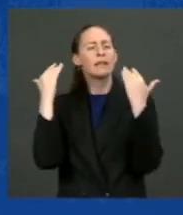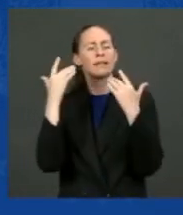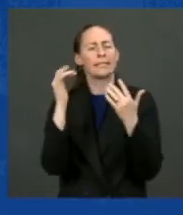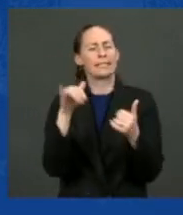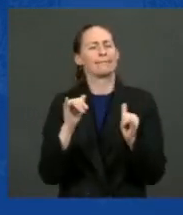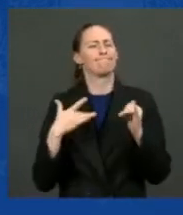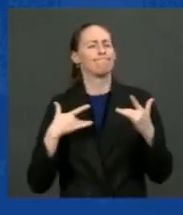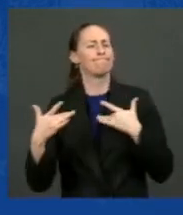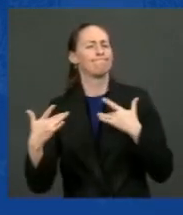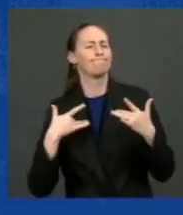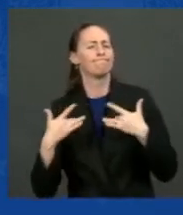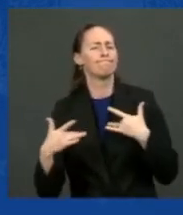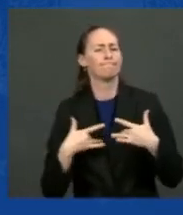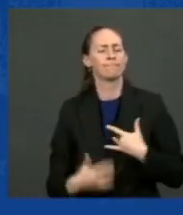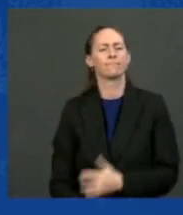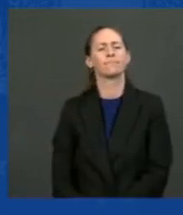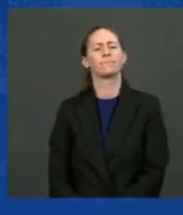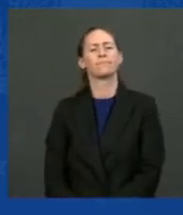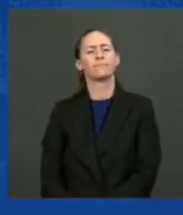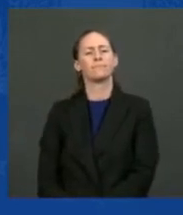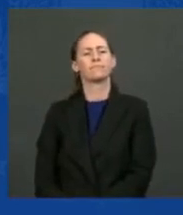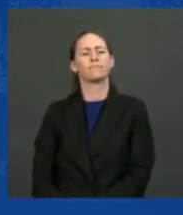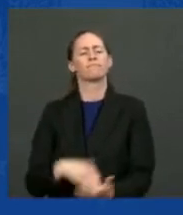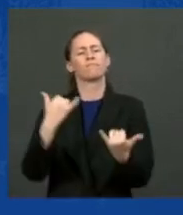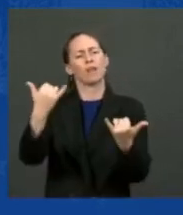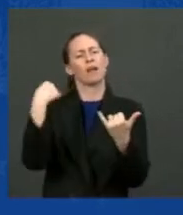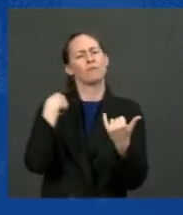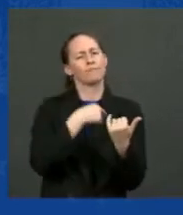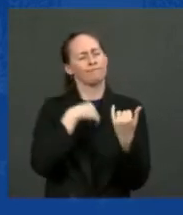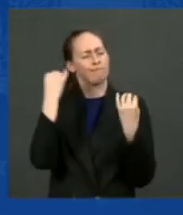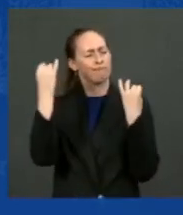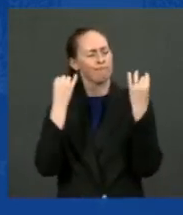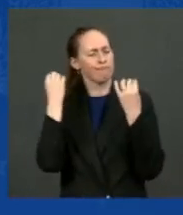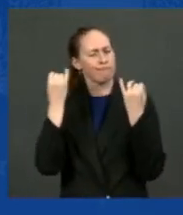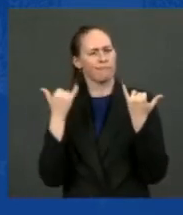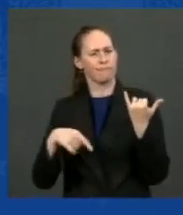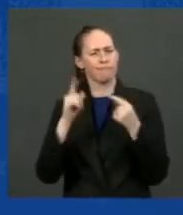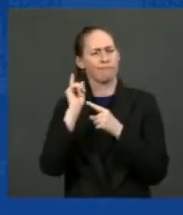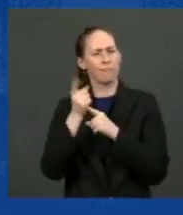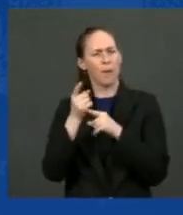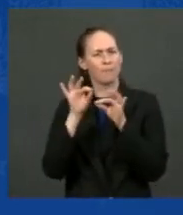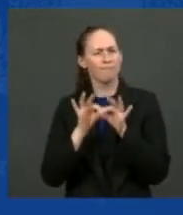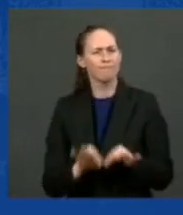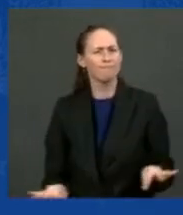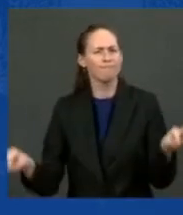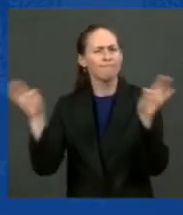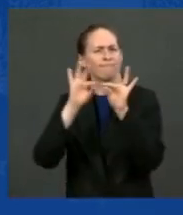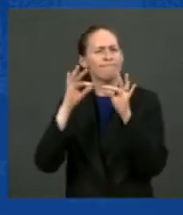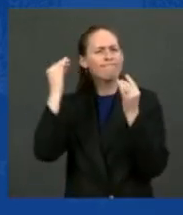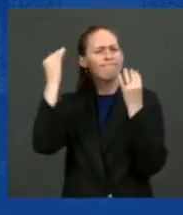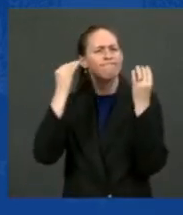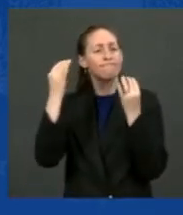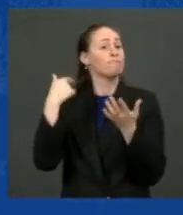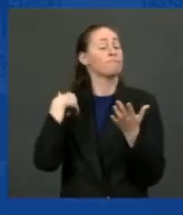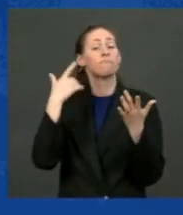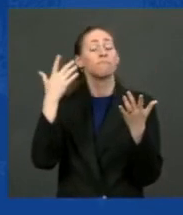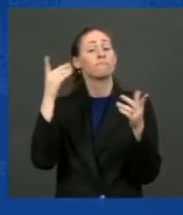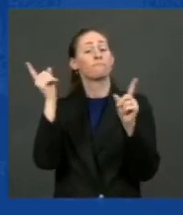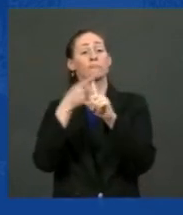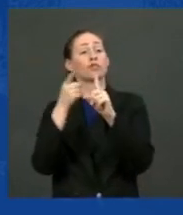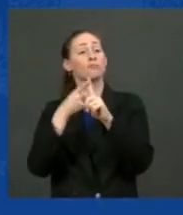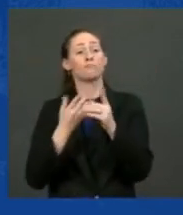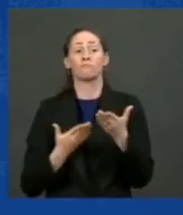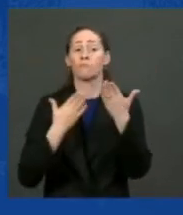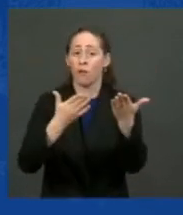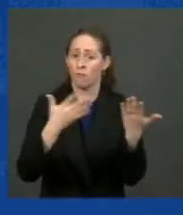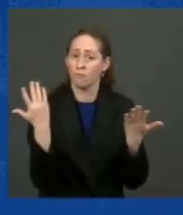I mentioned earlier we are in our history, the world history. So, here's what I'm proposing. First, the infrastructure bill.